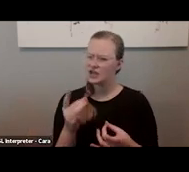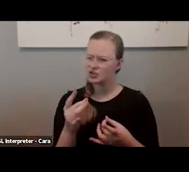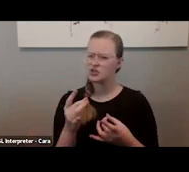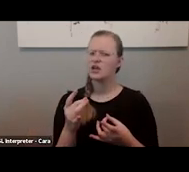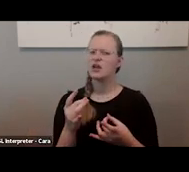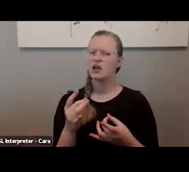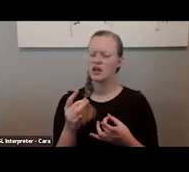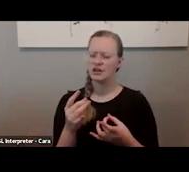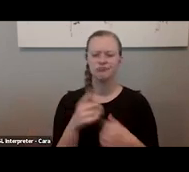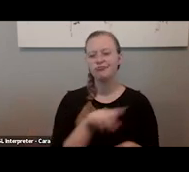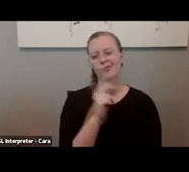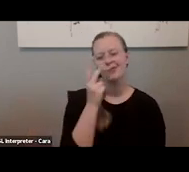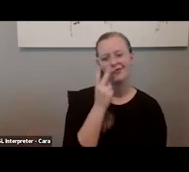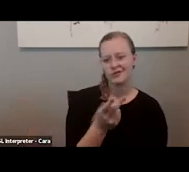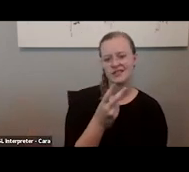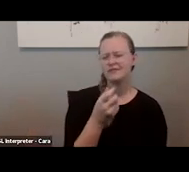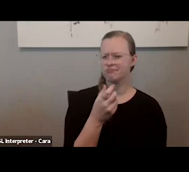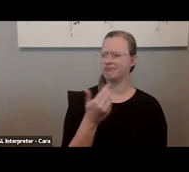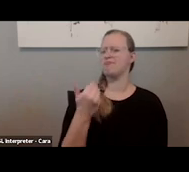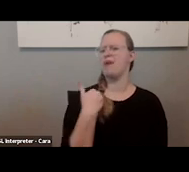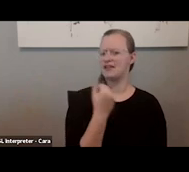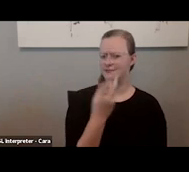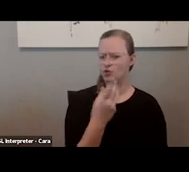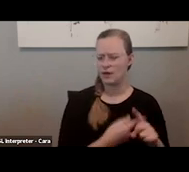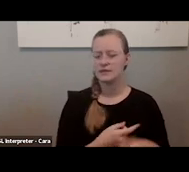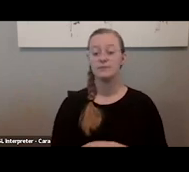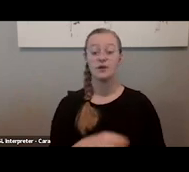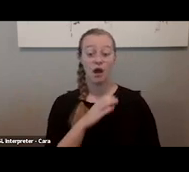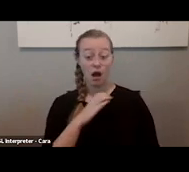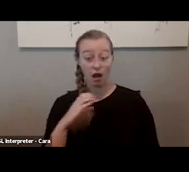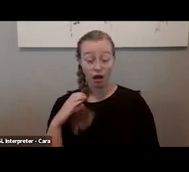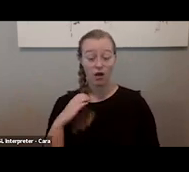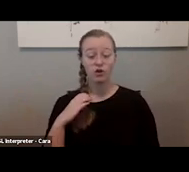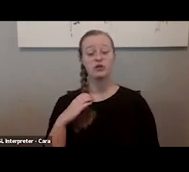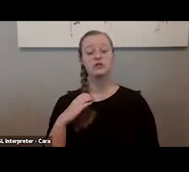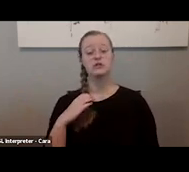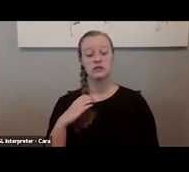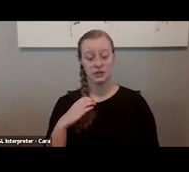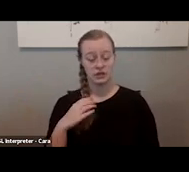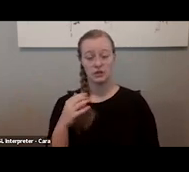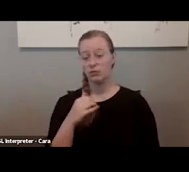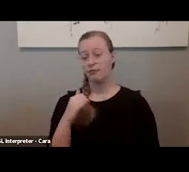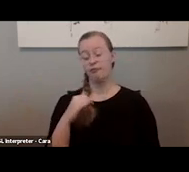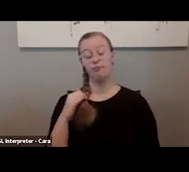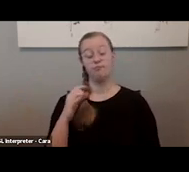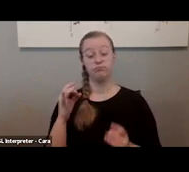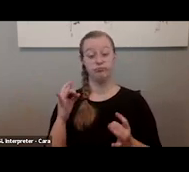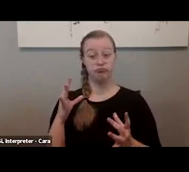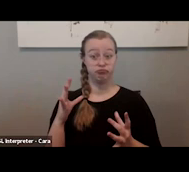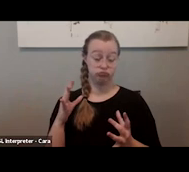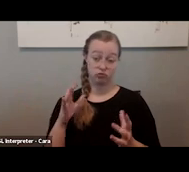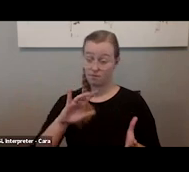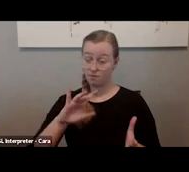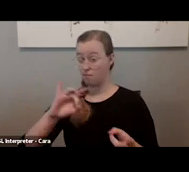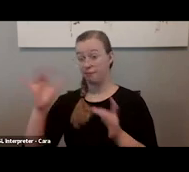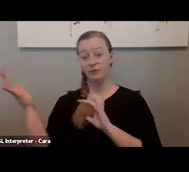seen in headlines over the last few months, is that Congress has been in a serious disarray with a lot of political